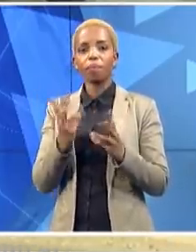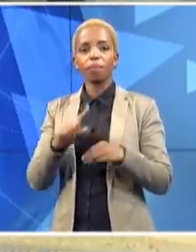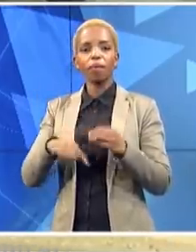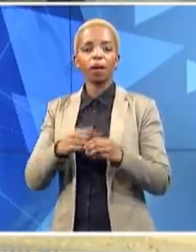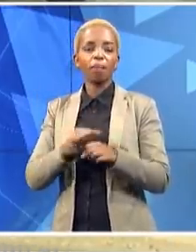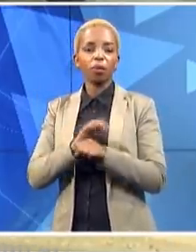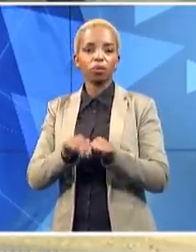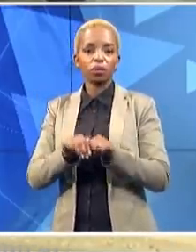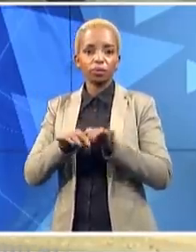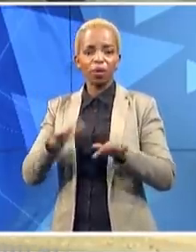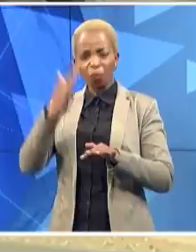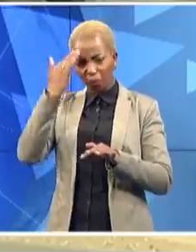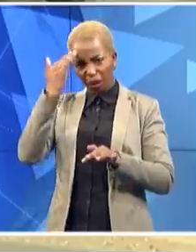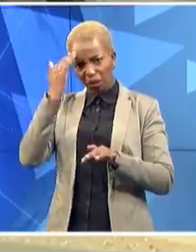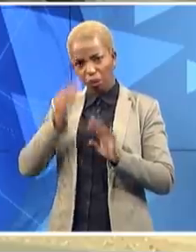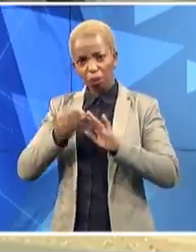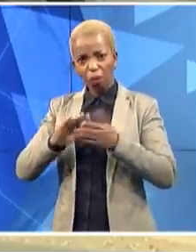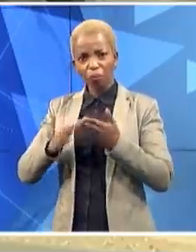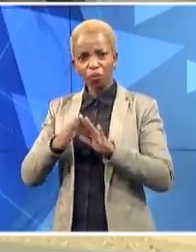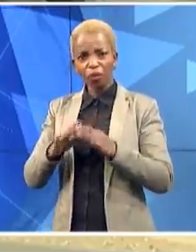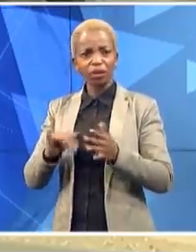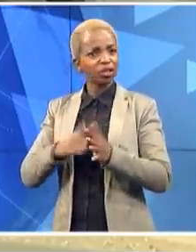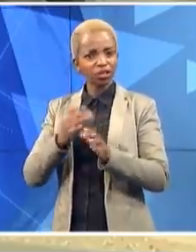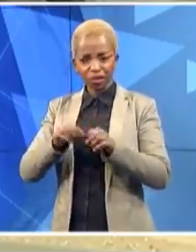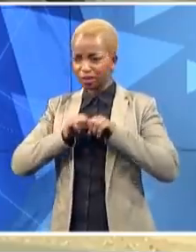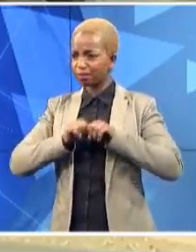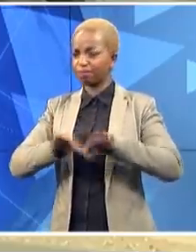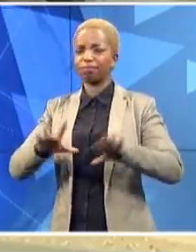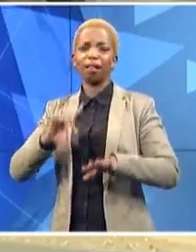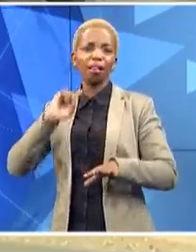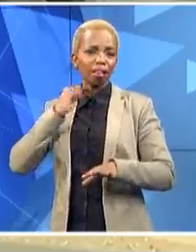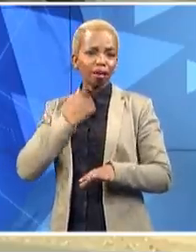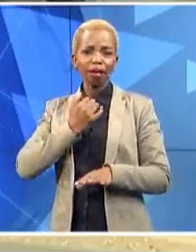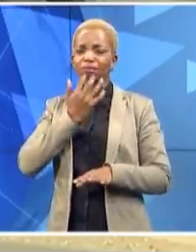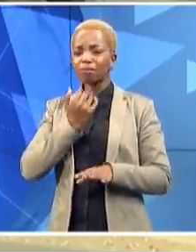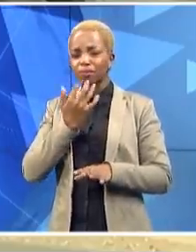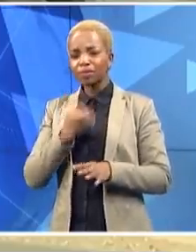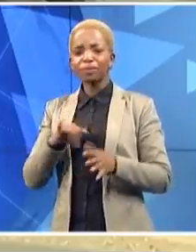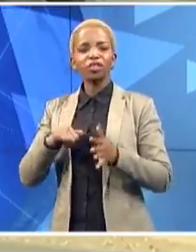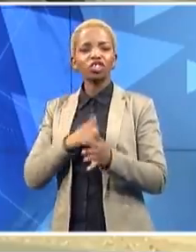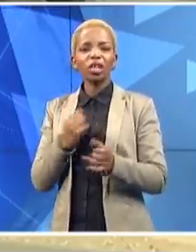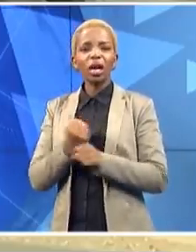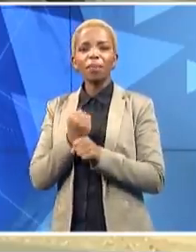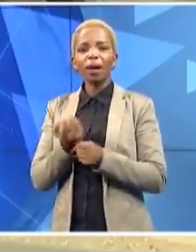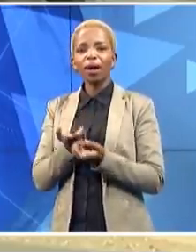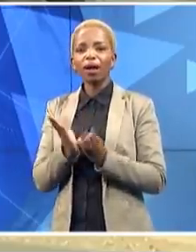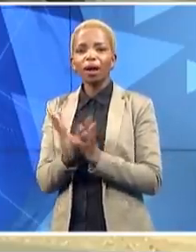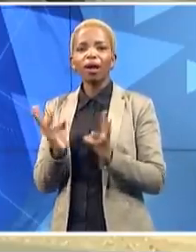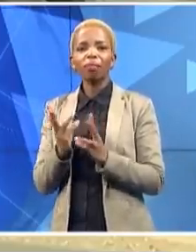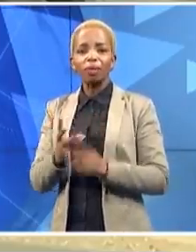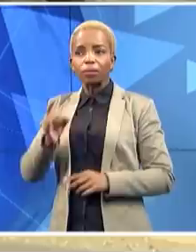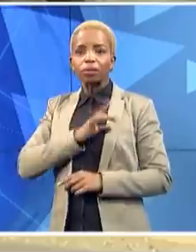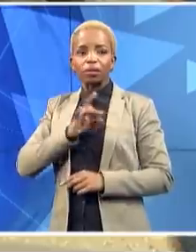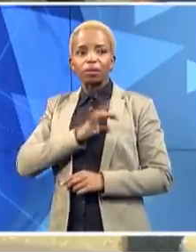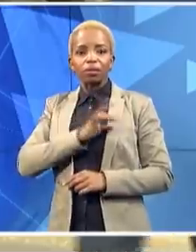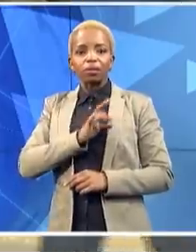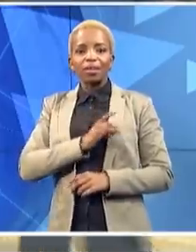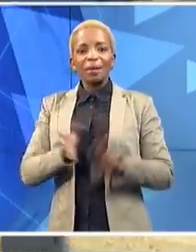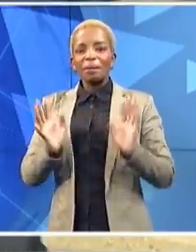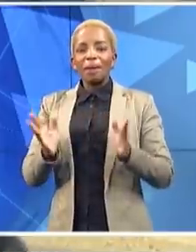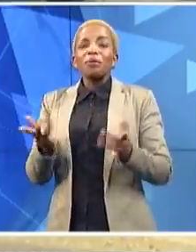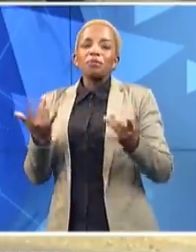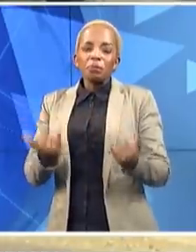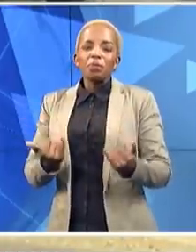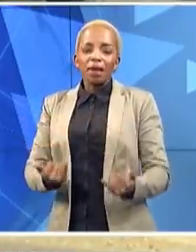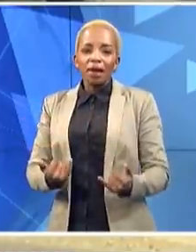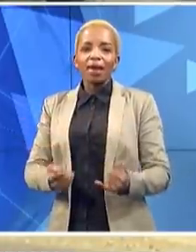unnecessary panic to our communities. We are saying today we stop COVID in Khoja. We are stopping